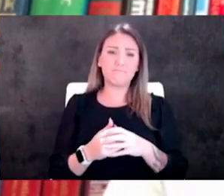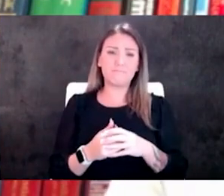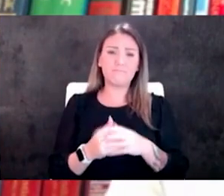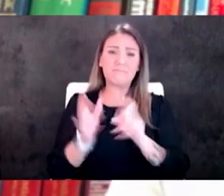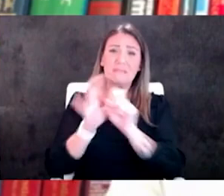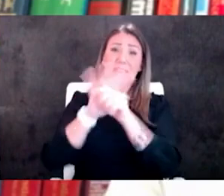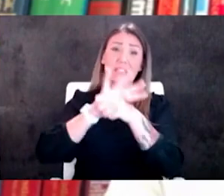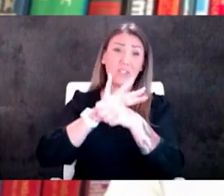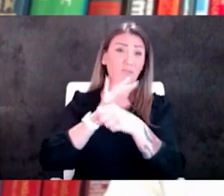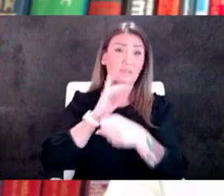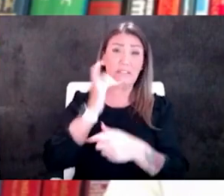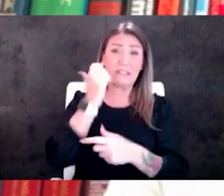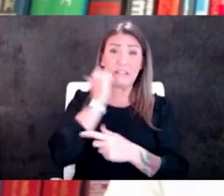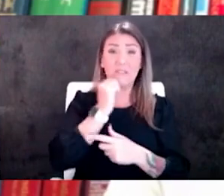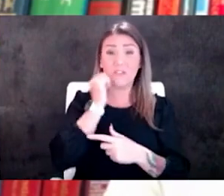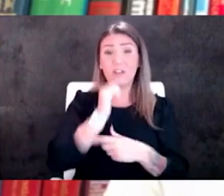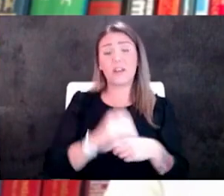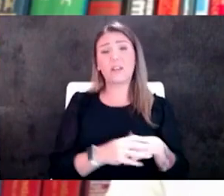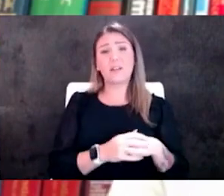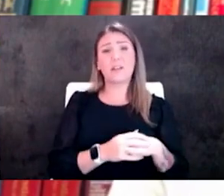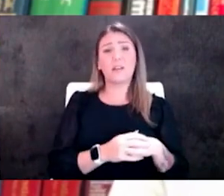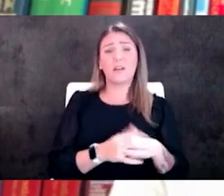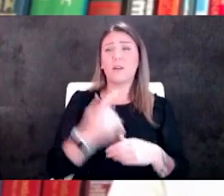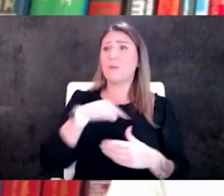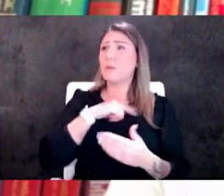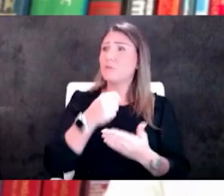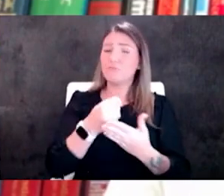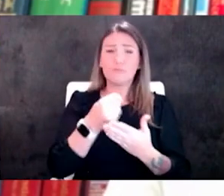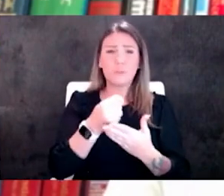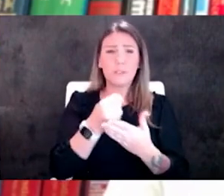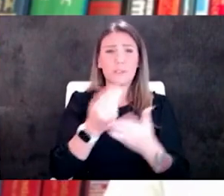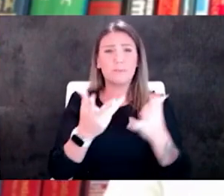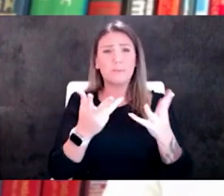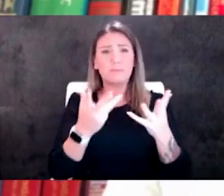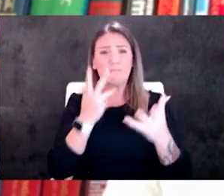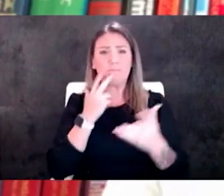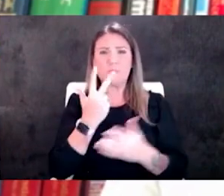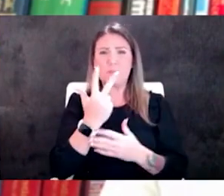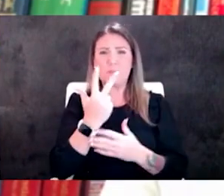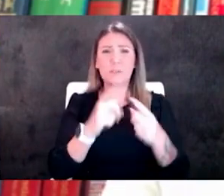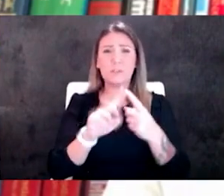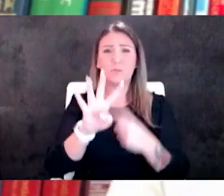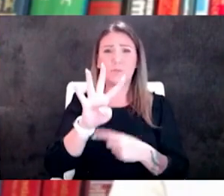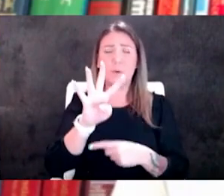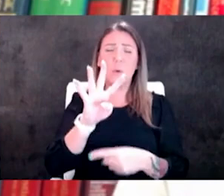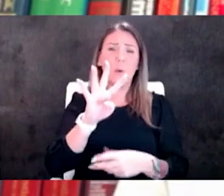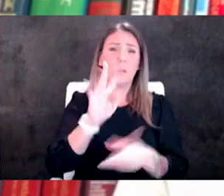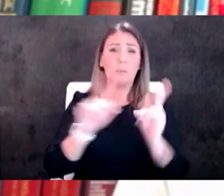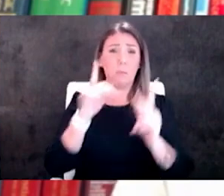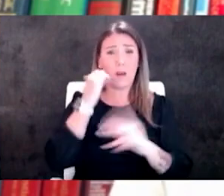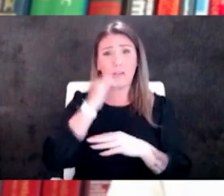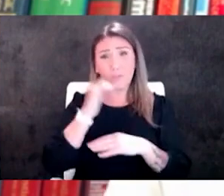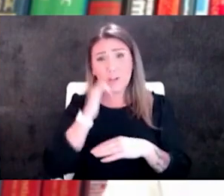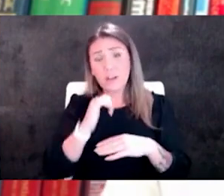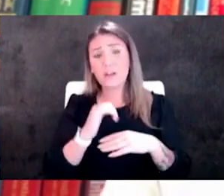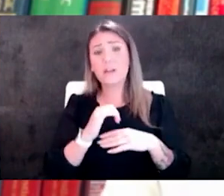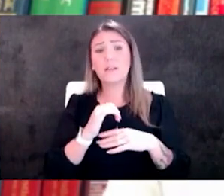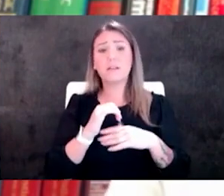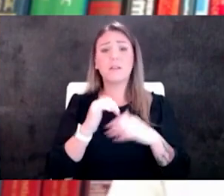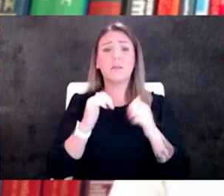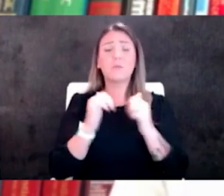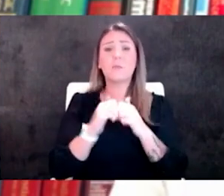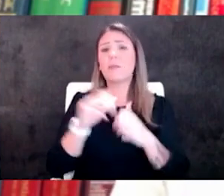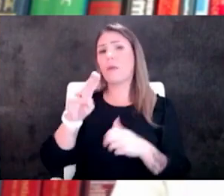on a daily basis we probably treat three to four at least every day with monoclonal